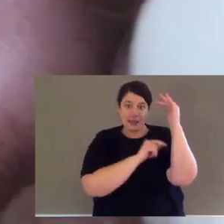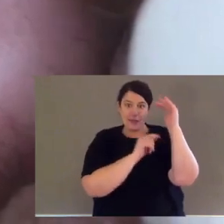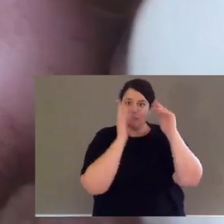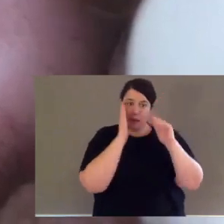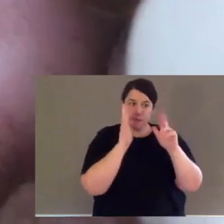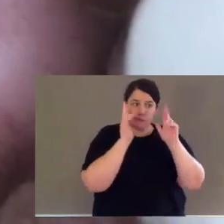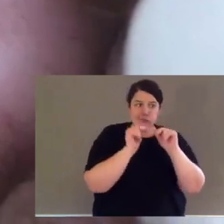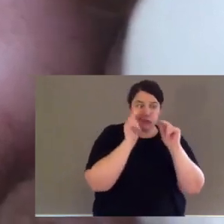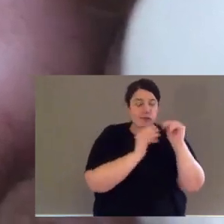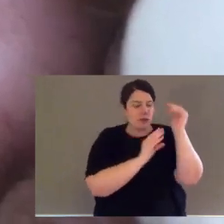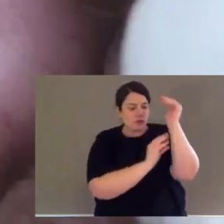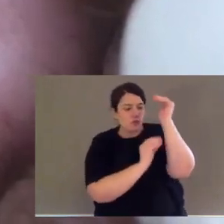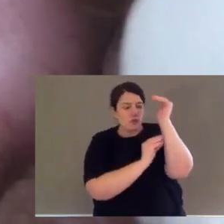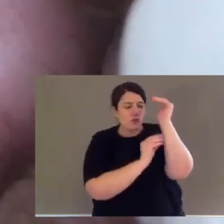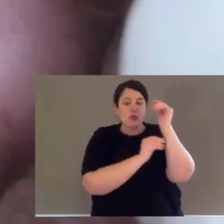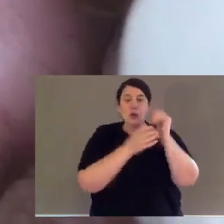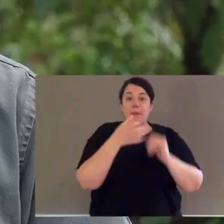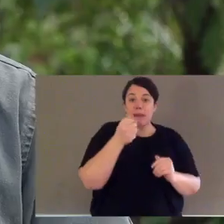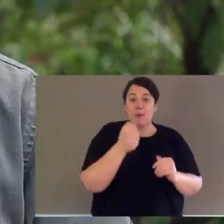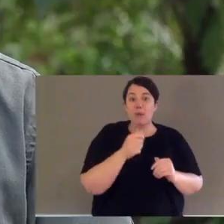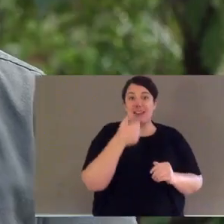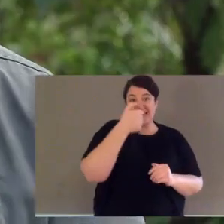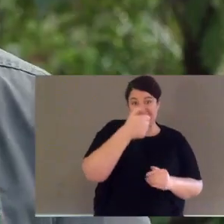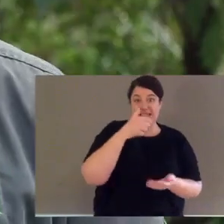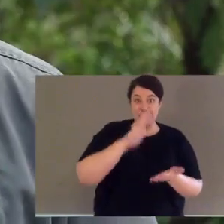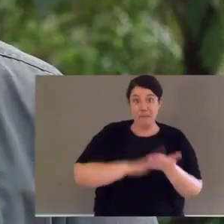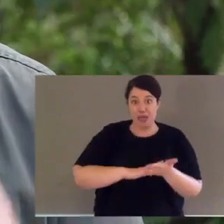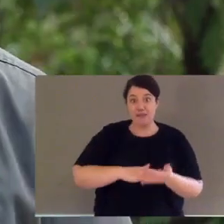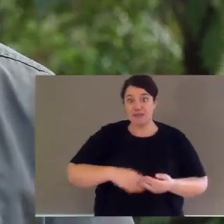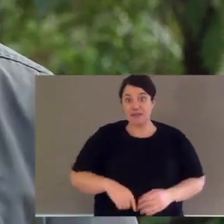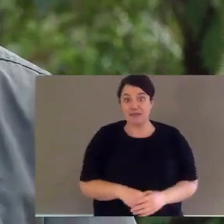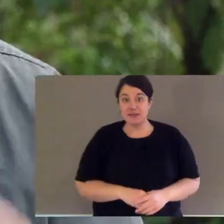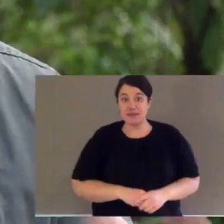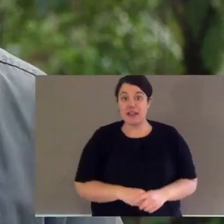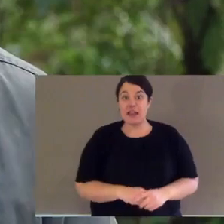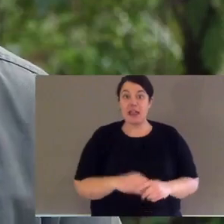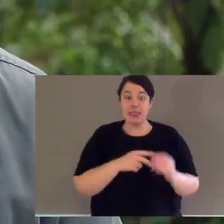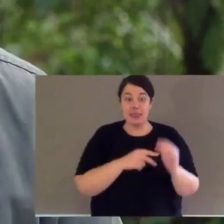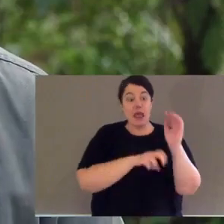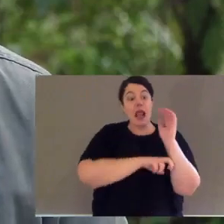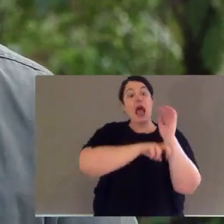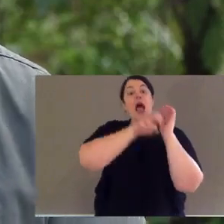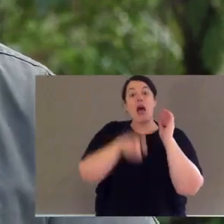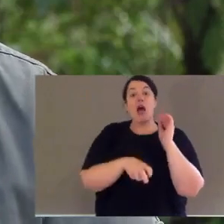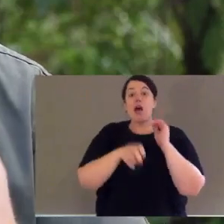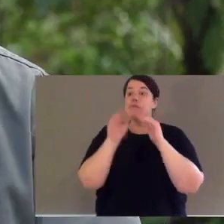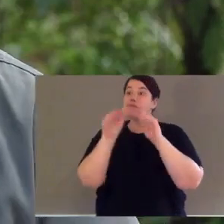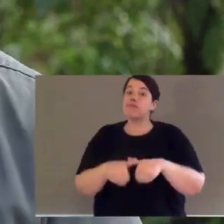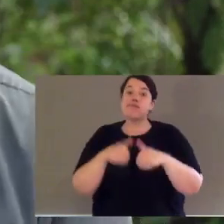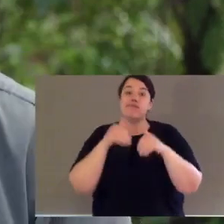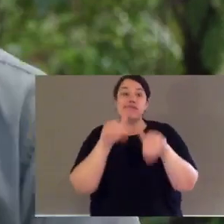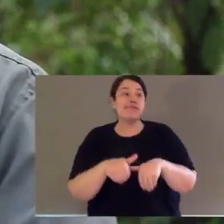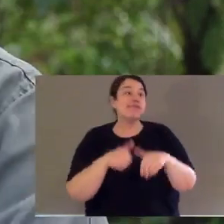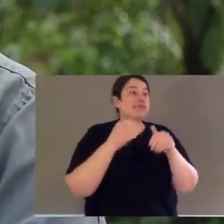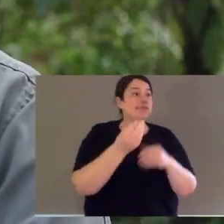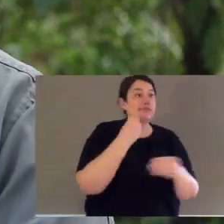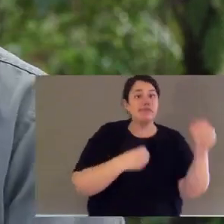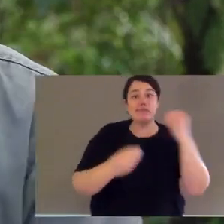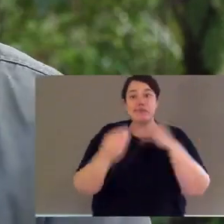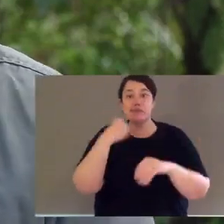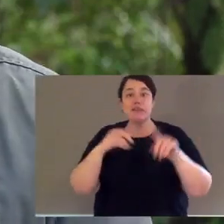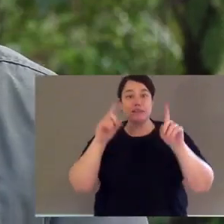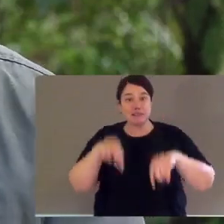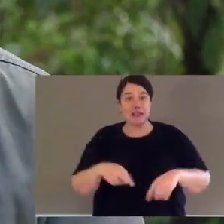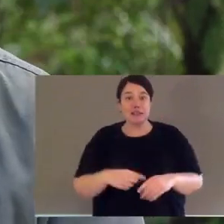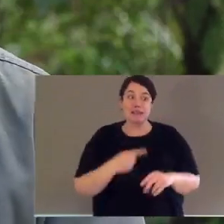that pouch, cared for by mum, drinking milk, for about the first six months of its life. And then it will leave the pouch and start to wean.